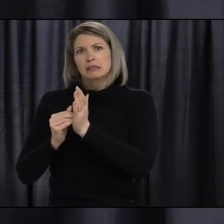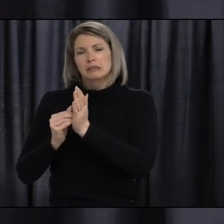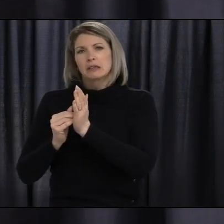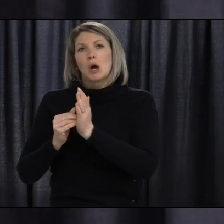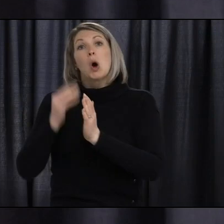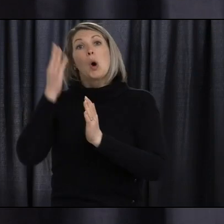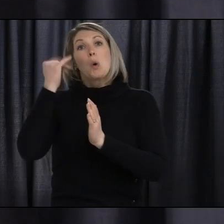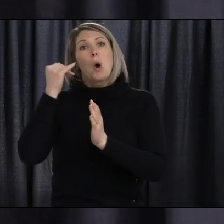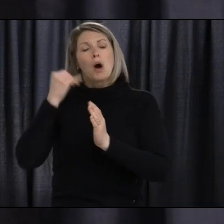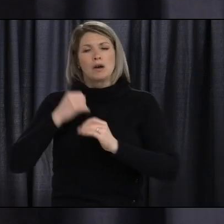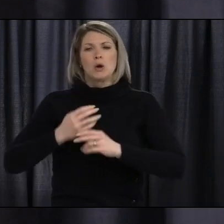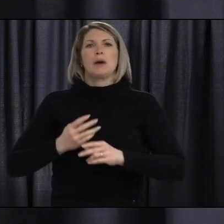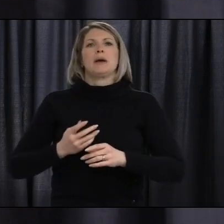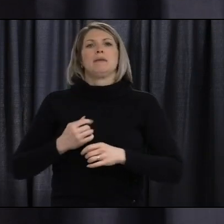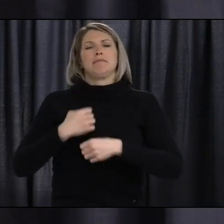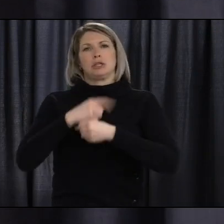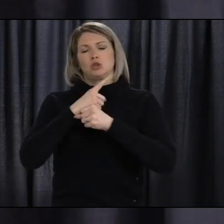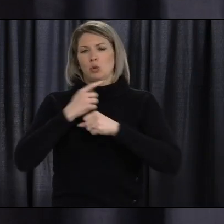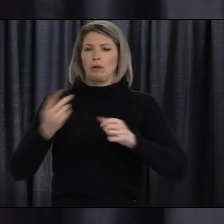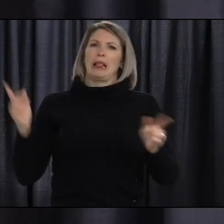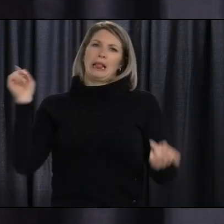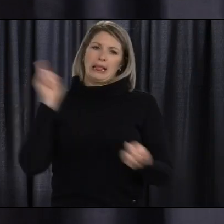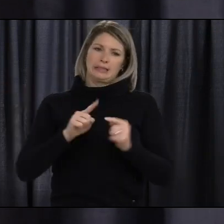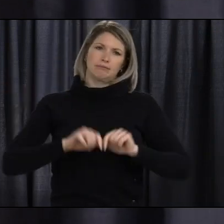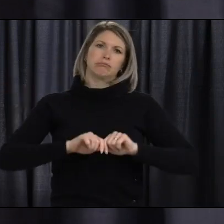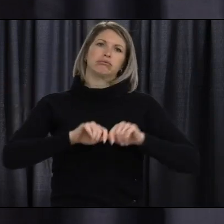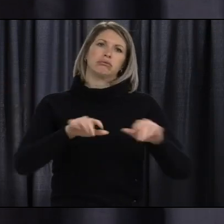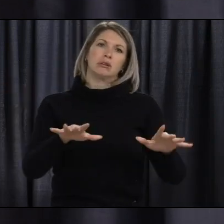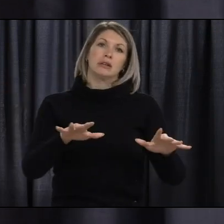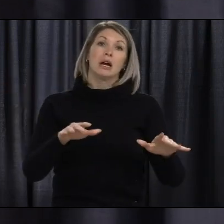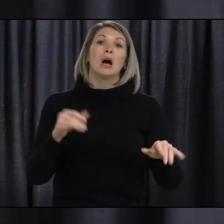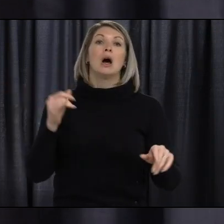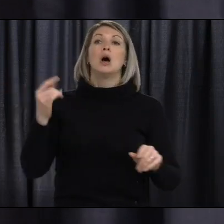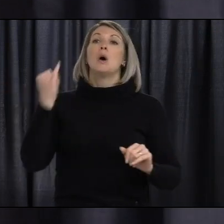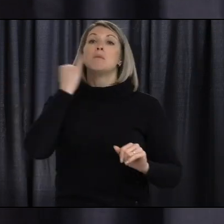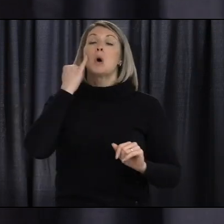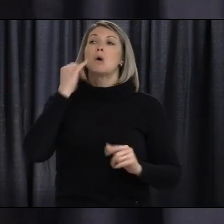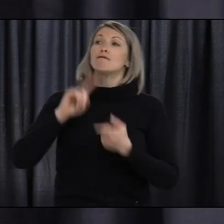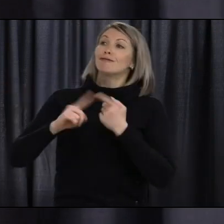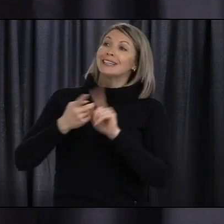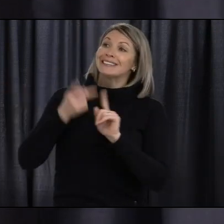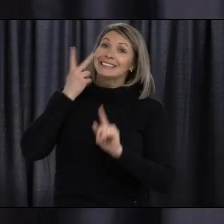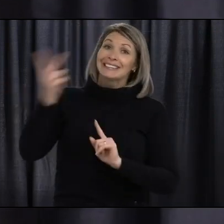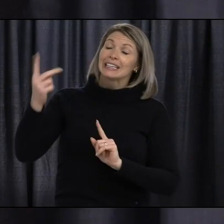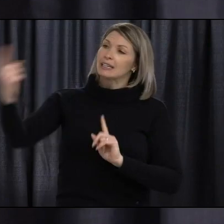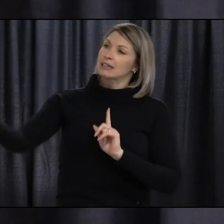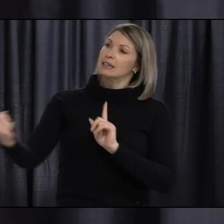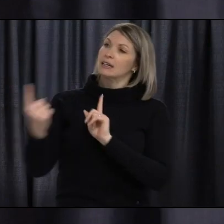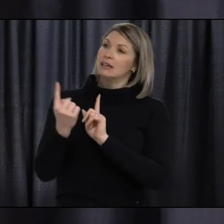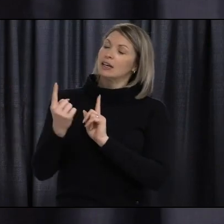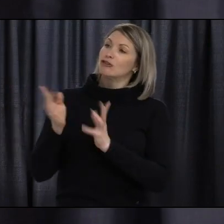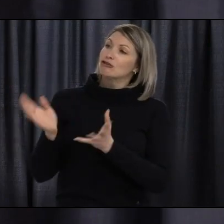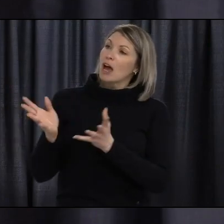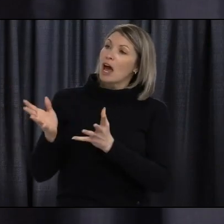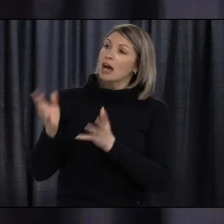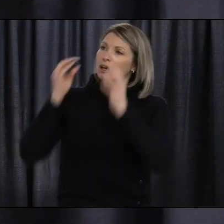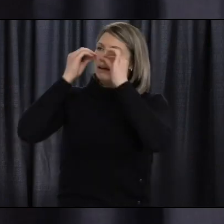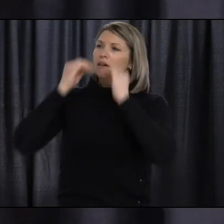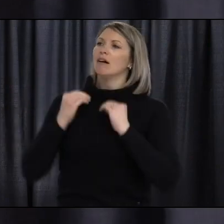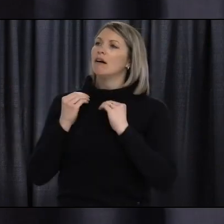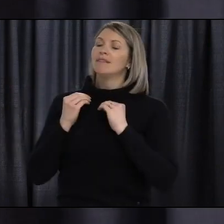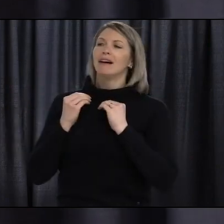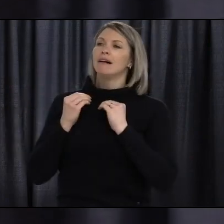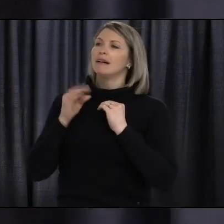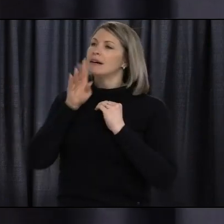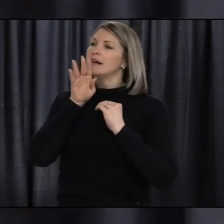-19. Also, you must keep your mask on while you're talking to others. A common question people ask is when you